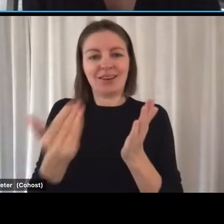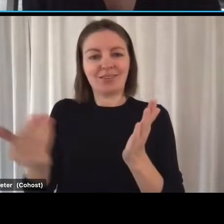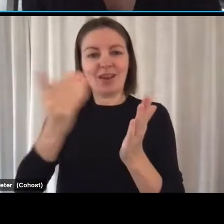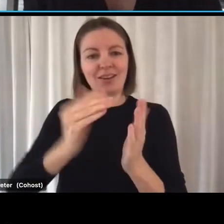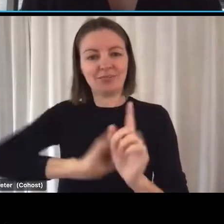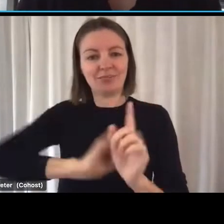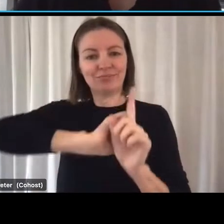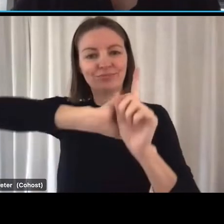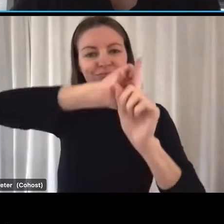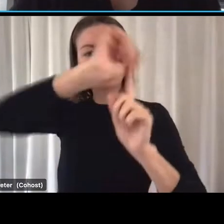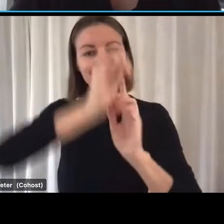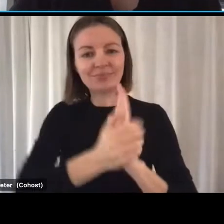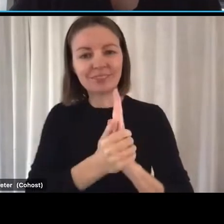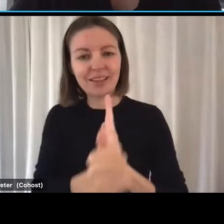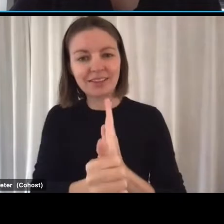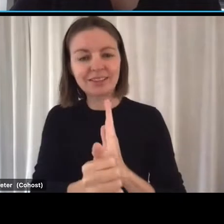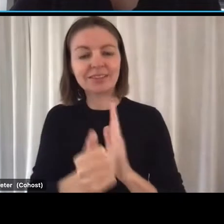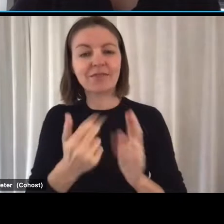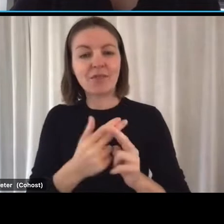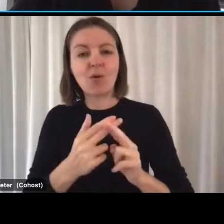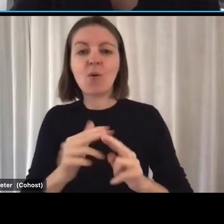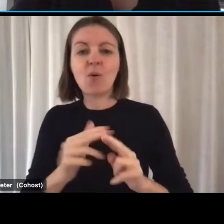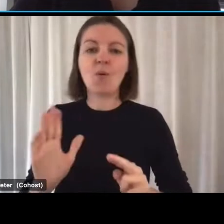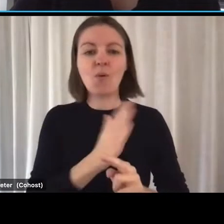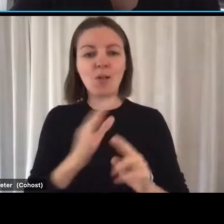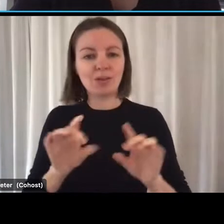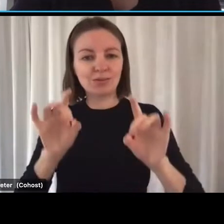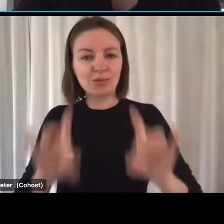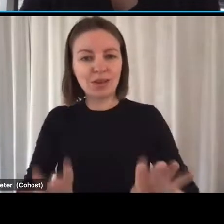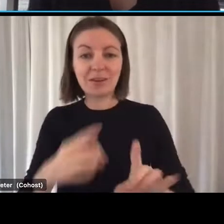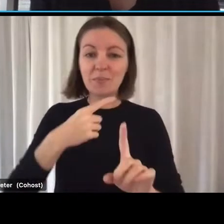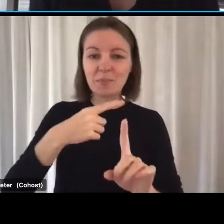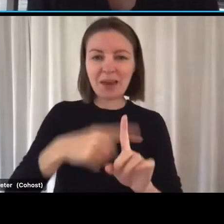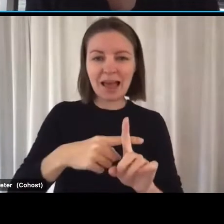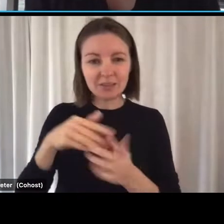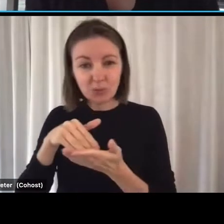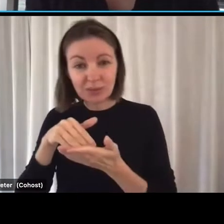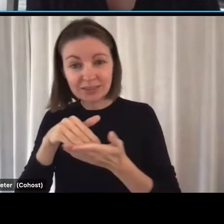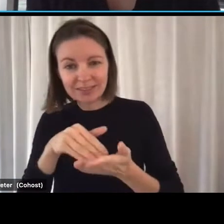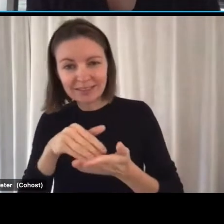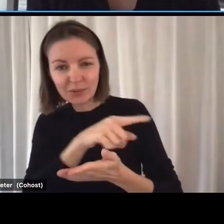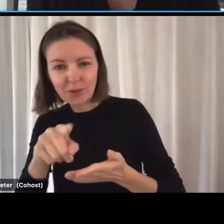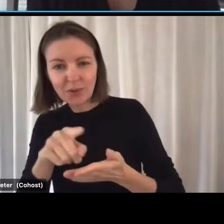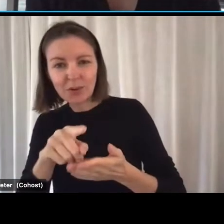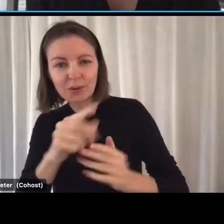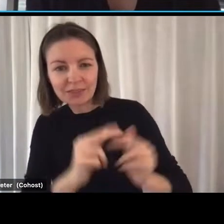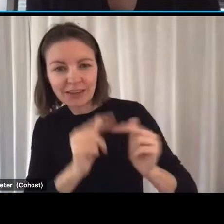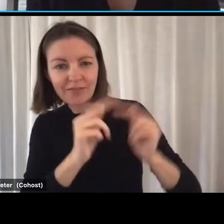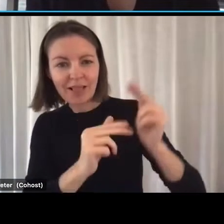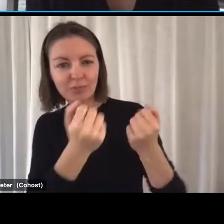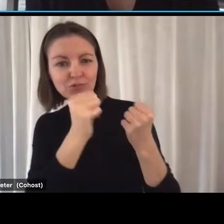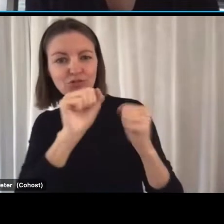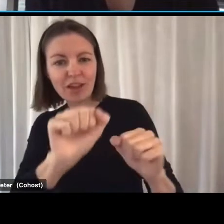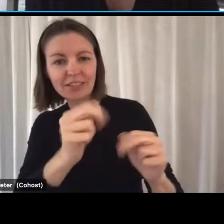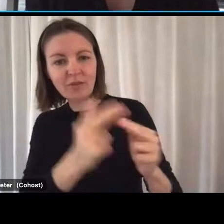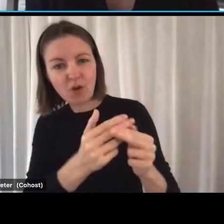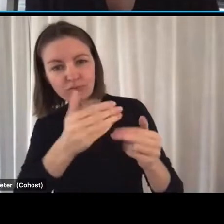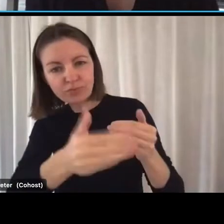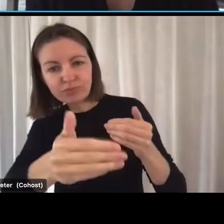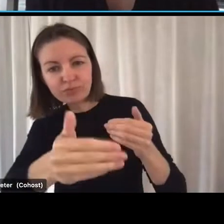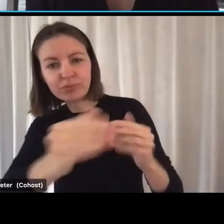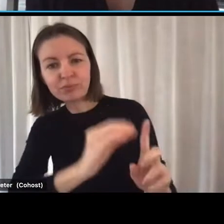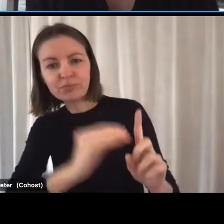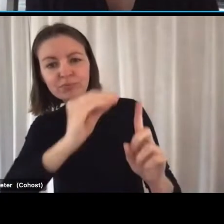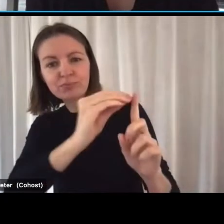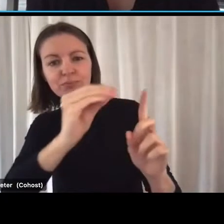Australians. And we assist providers to identify strategies in relation to ongoing professional development and career pathways for their workforce.